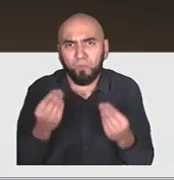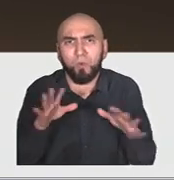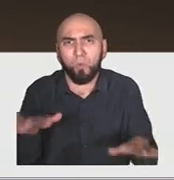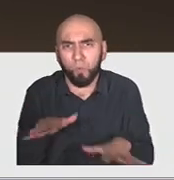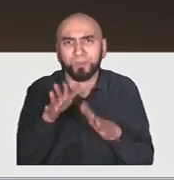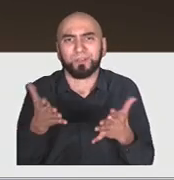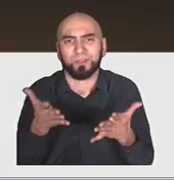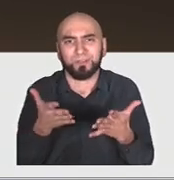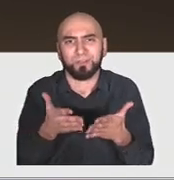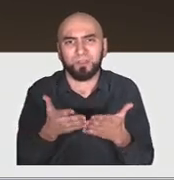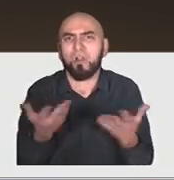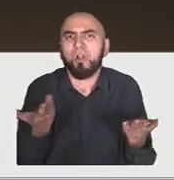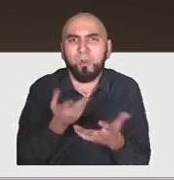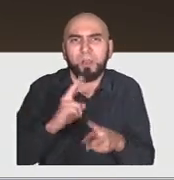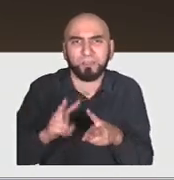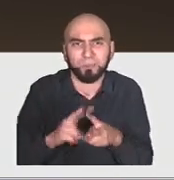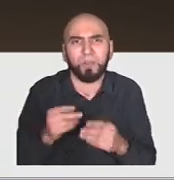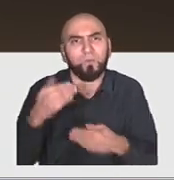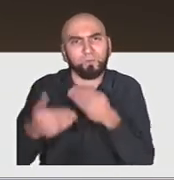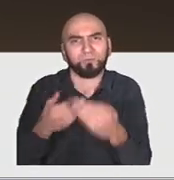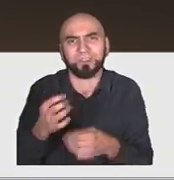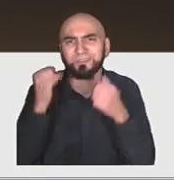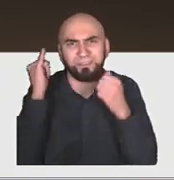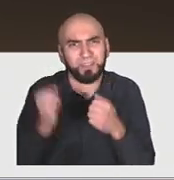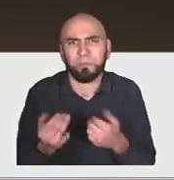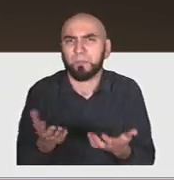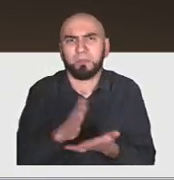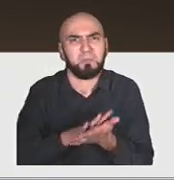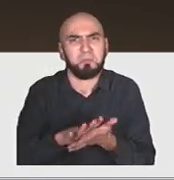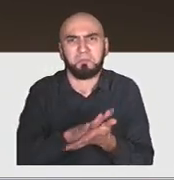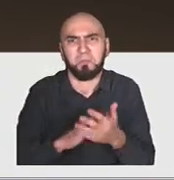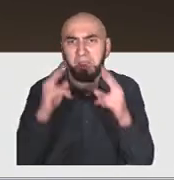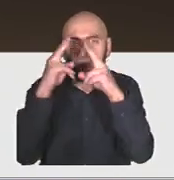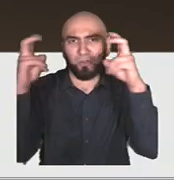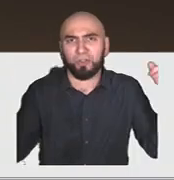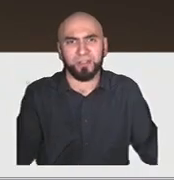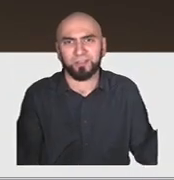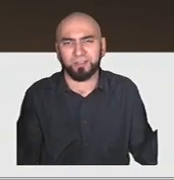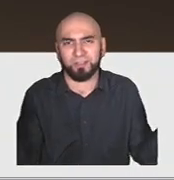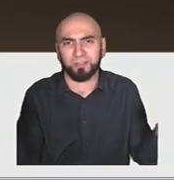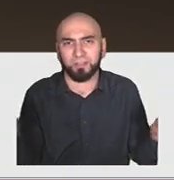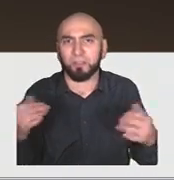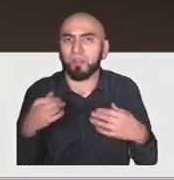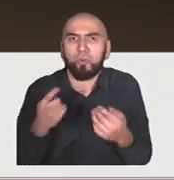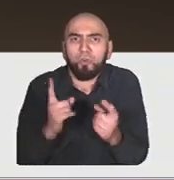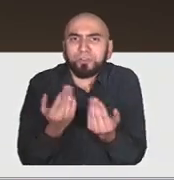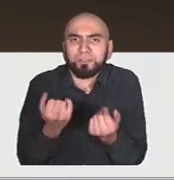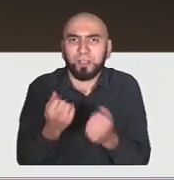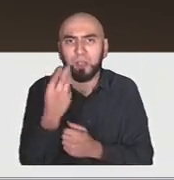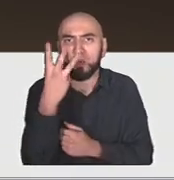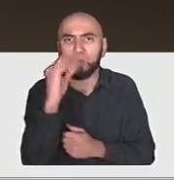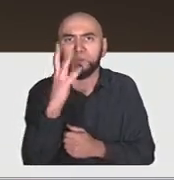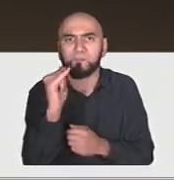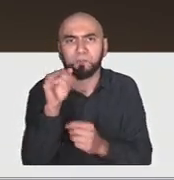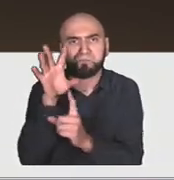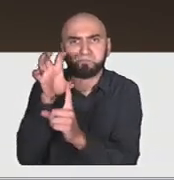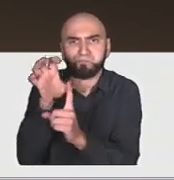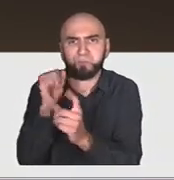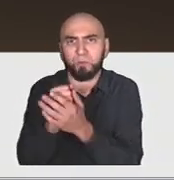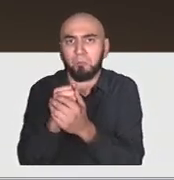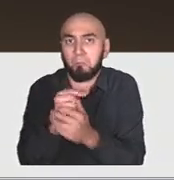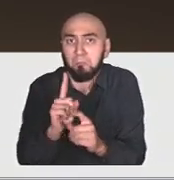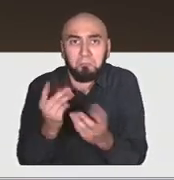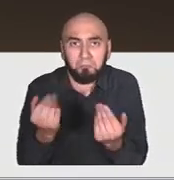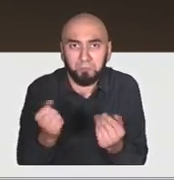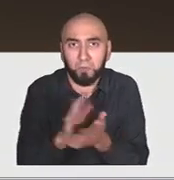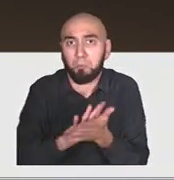Like electricity. We don't have to Wi-Fi access the electricity. If we had electricity today, like we did